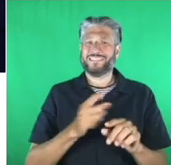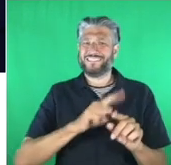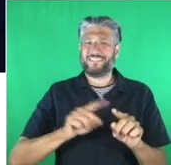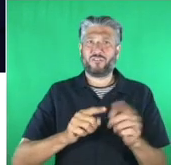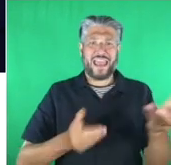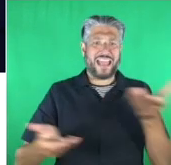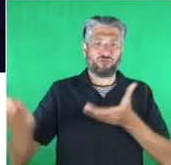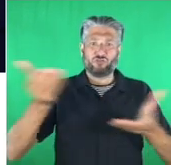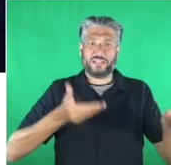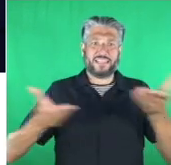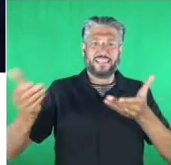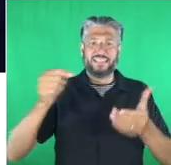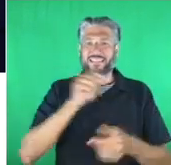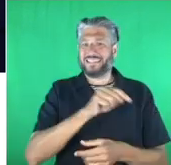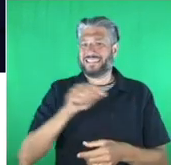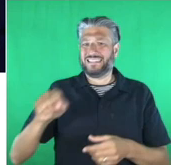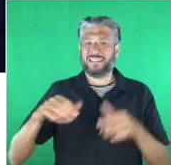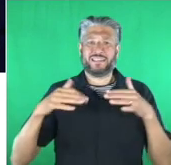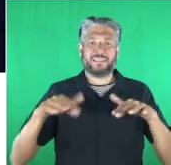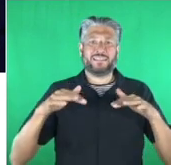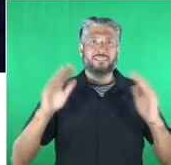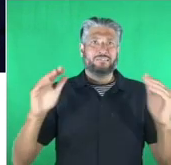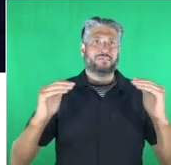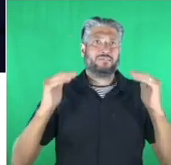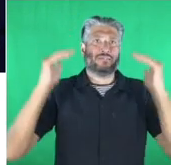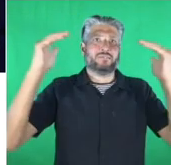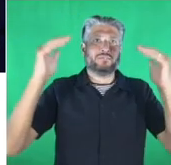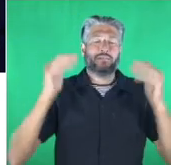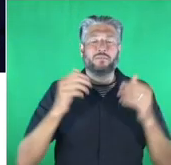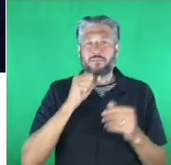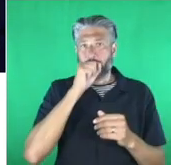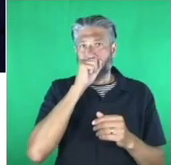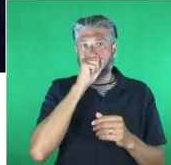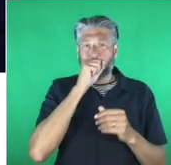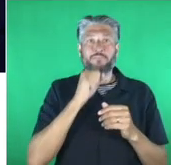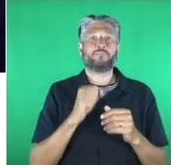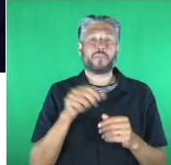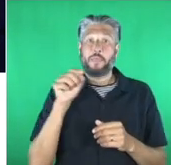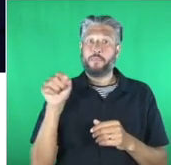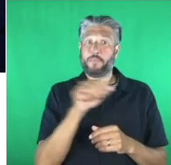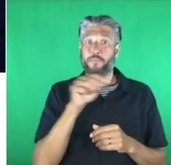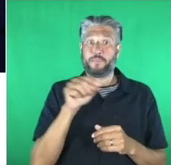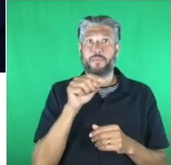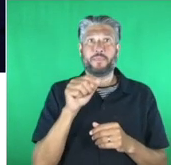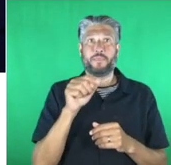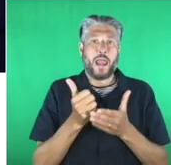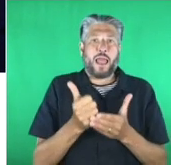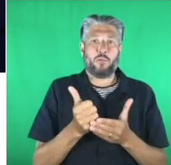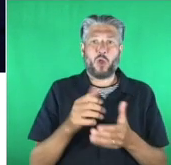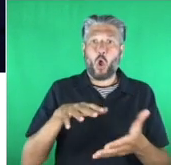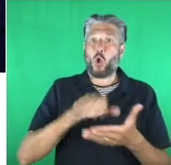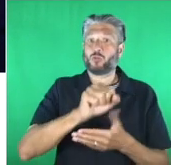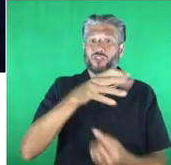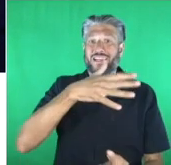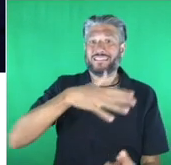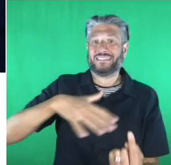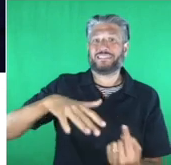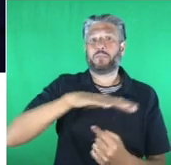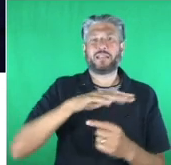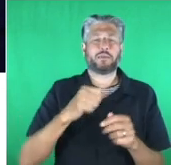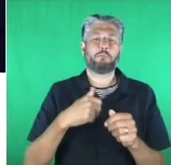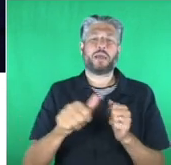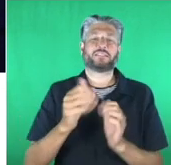celebrates the businesses and individuals that are making the immersive and cultured space more accessible to all mark